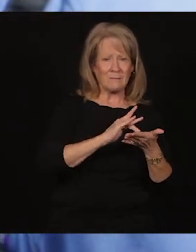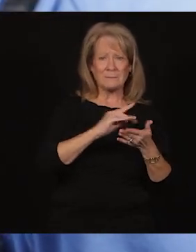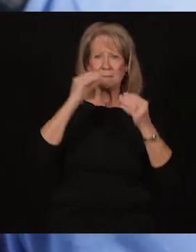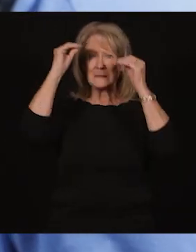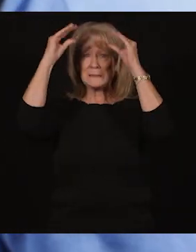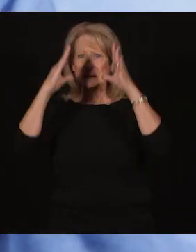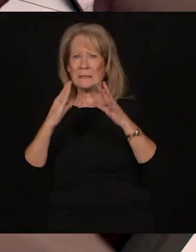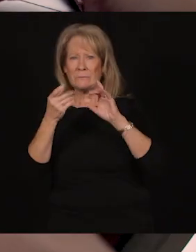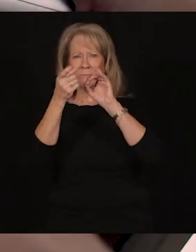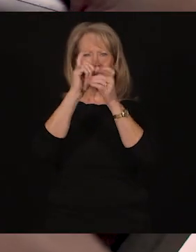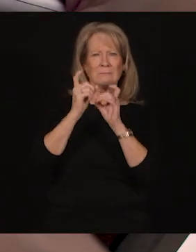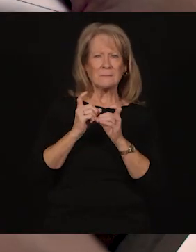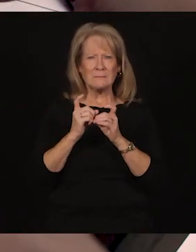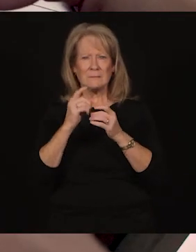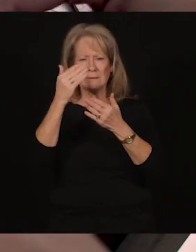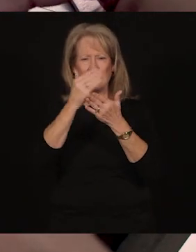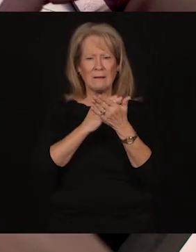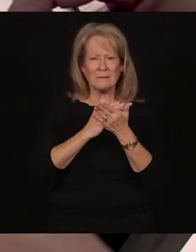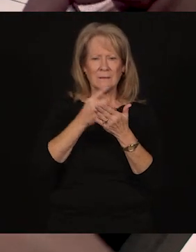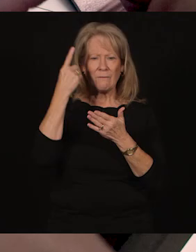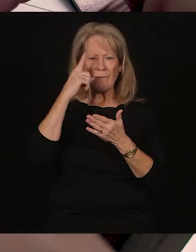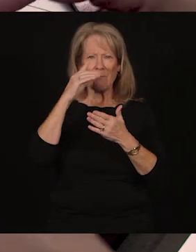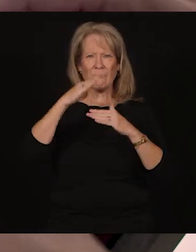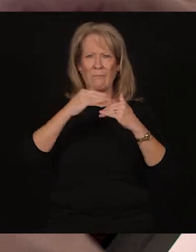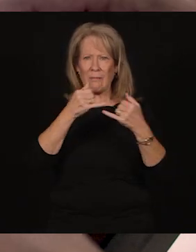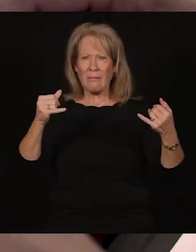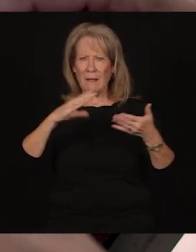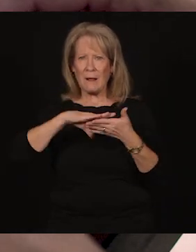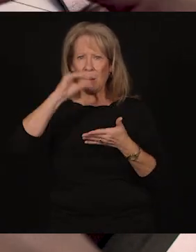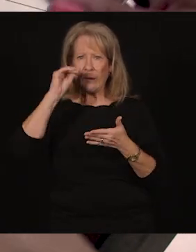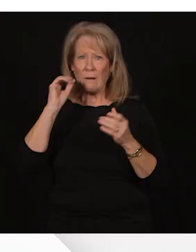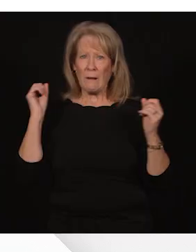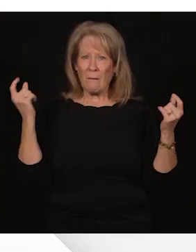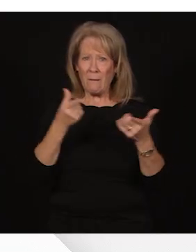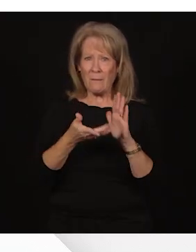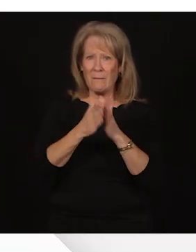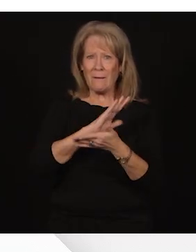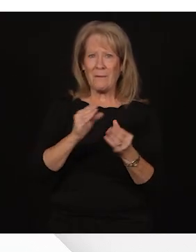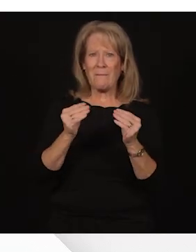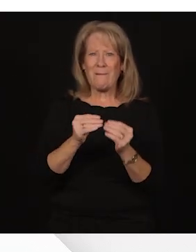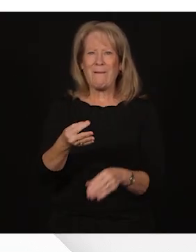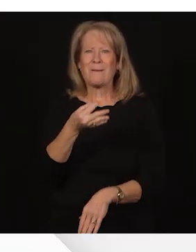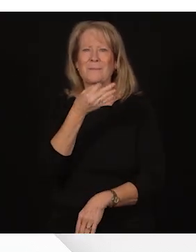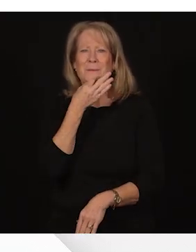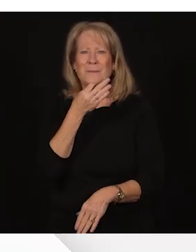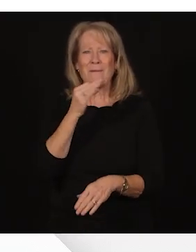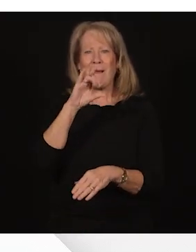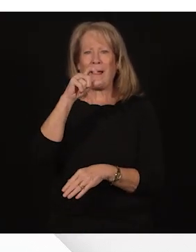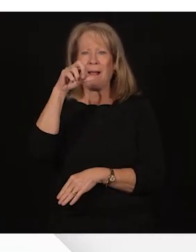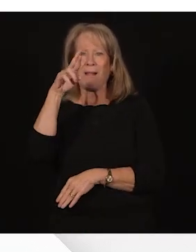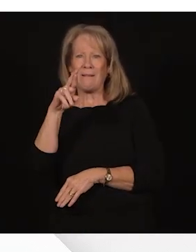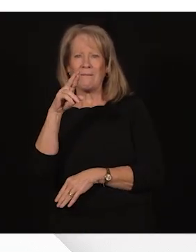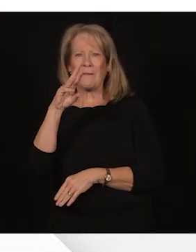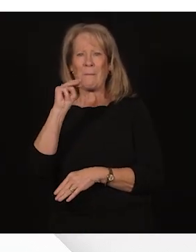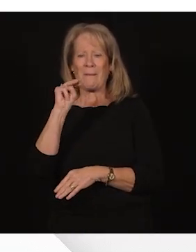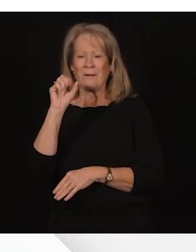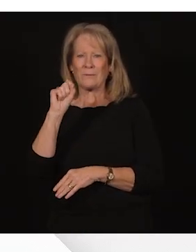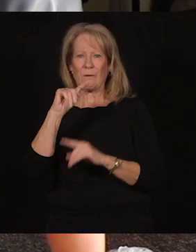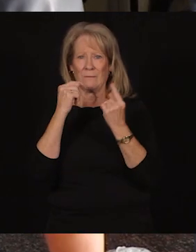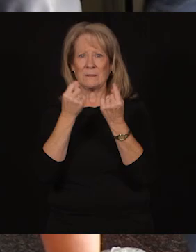teachers are adapting lessons for online learning, and we are all growing our expertise on Clever and Microsoft Teams.